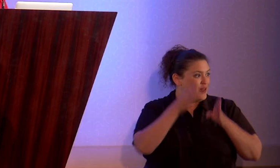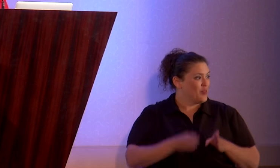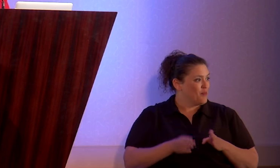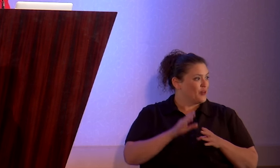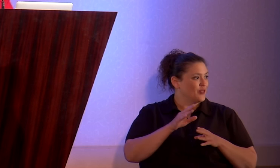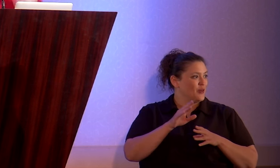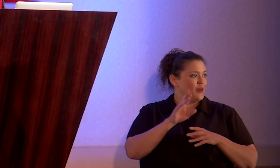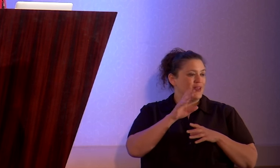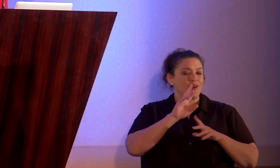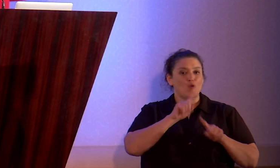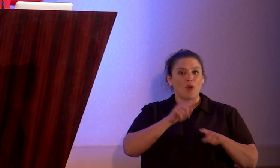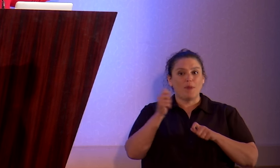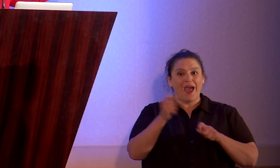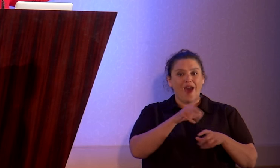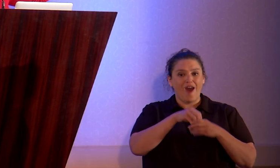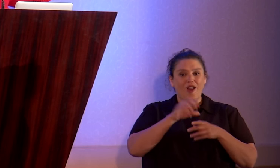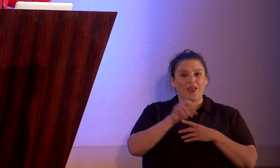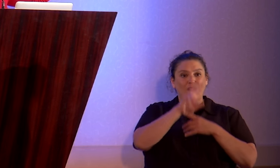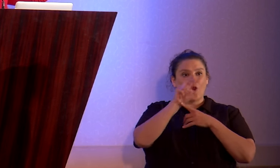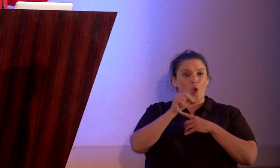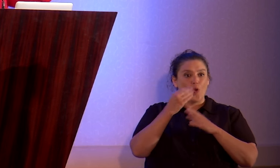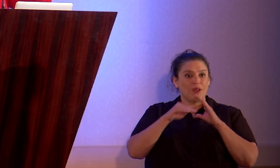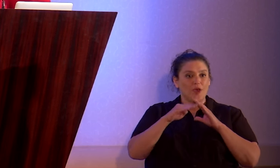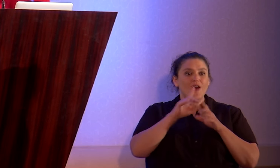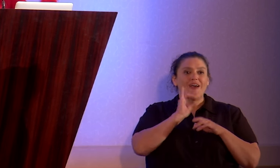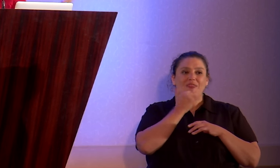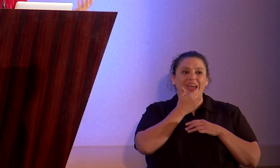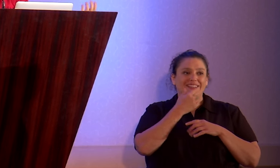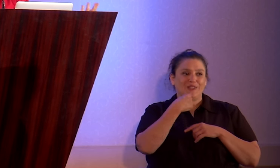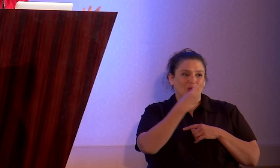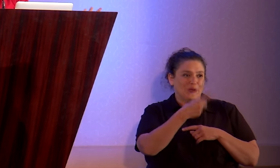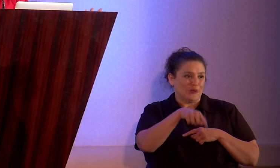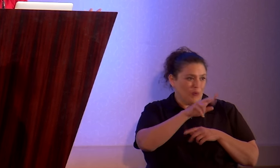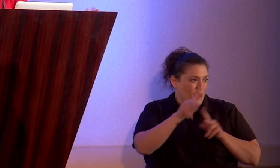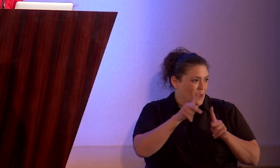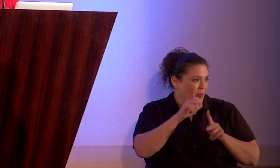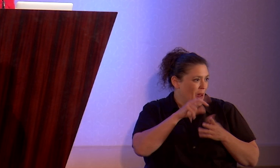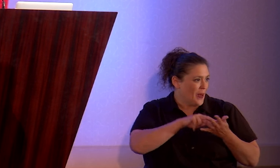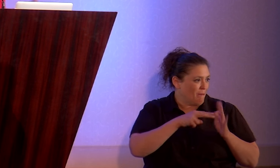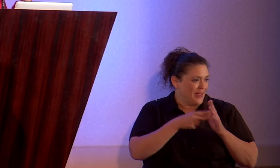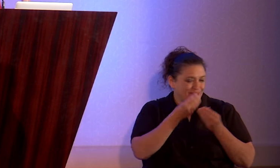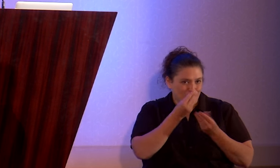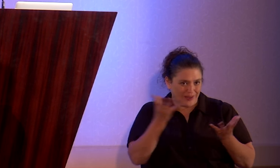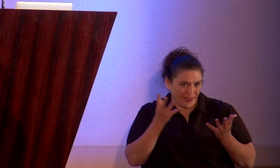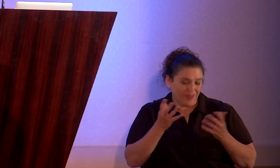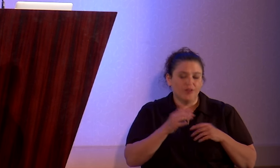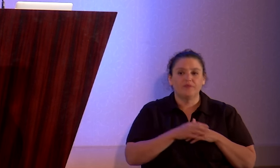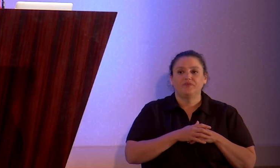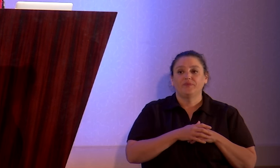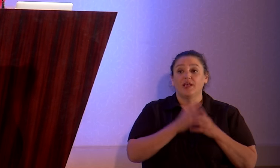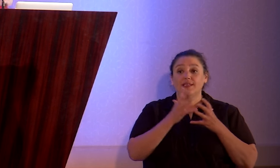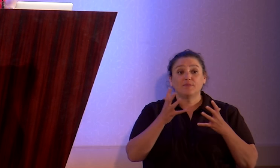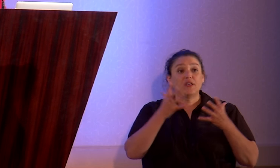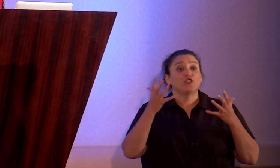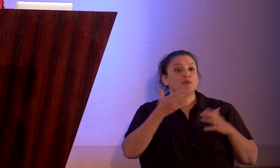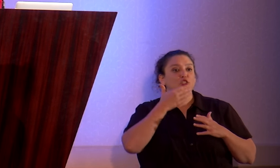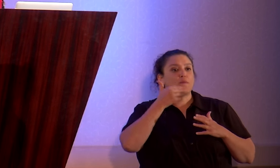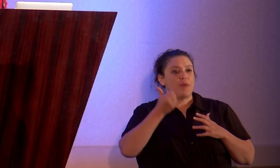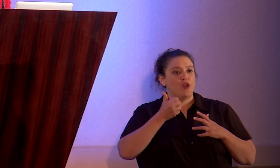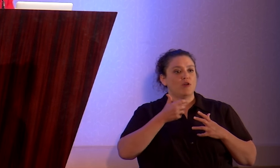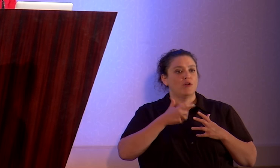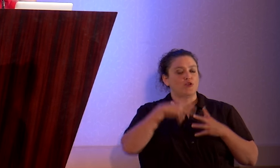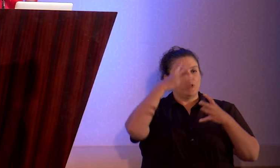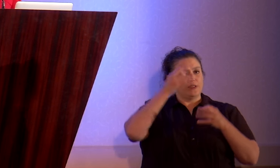own email and they accidentally told people that they didn't mean to tell. And it's much, much better to come out voluntarily